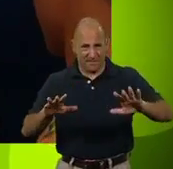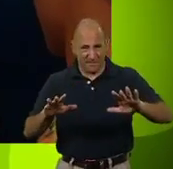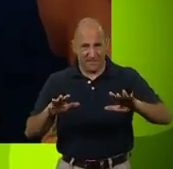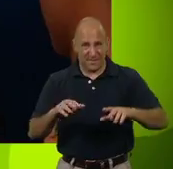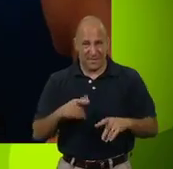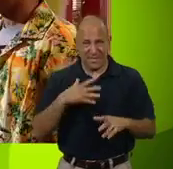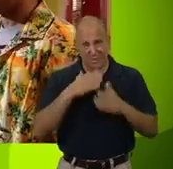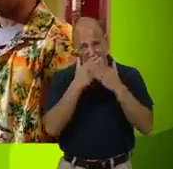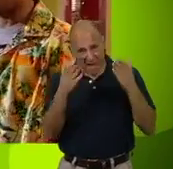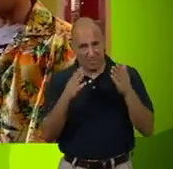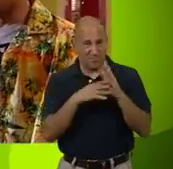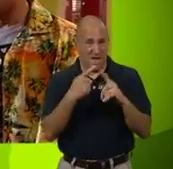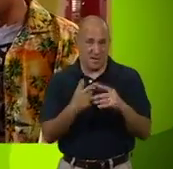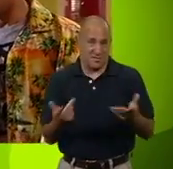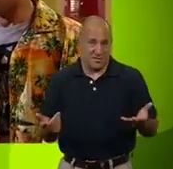needs to be respected.